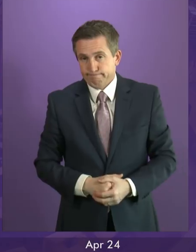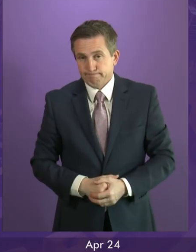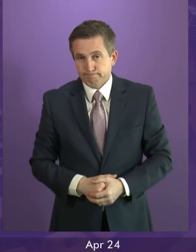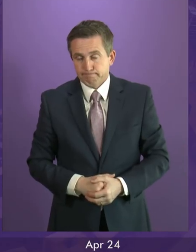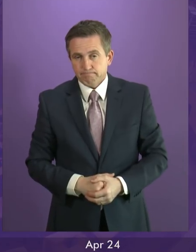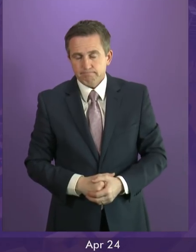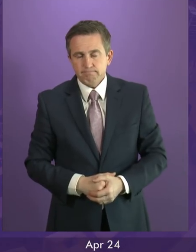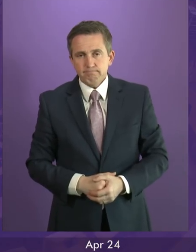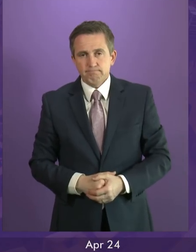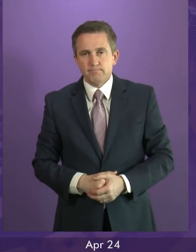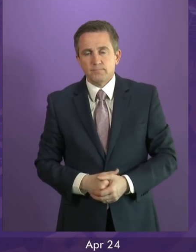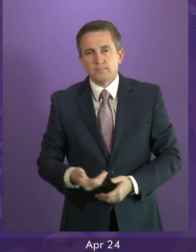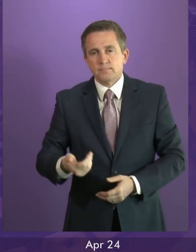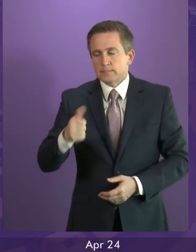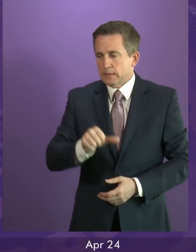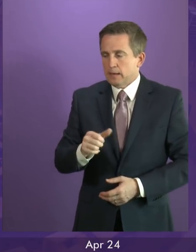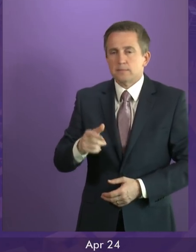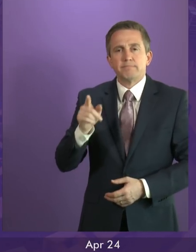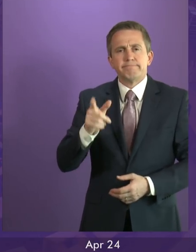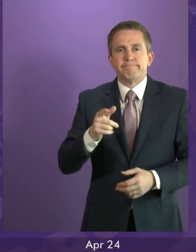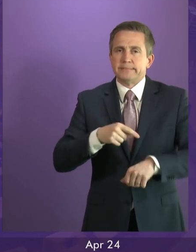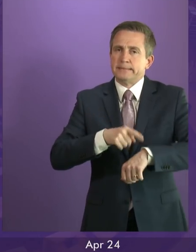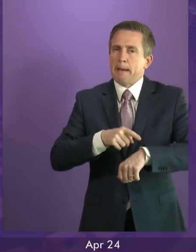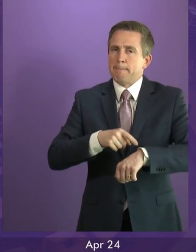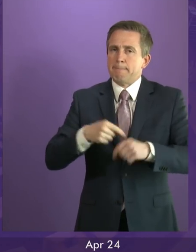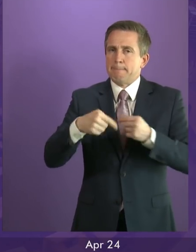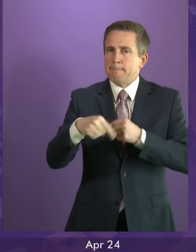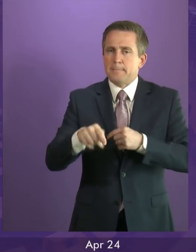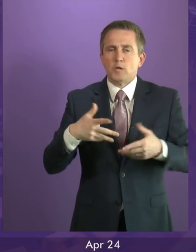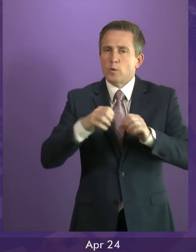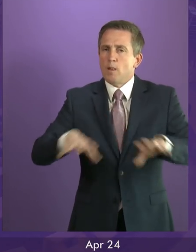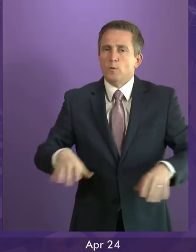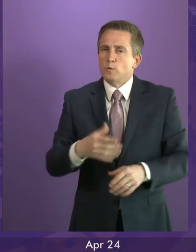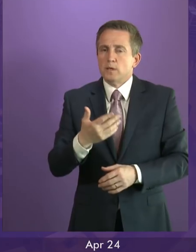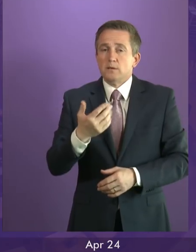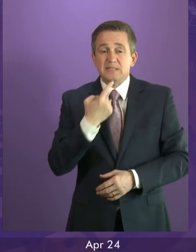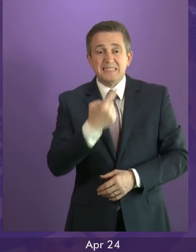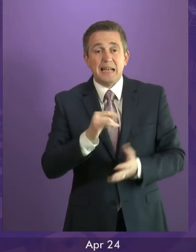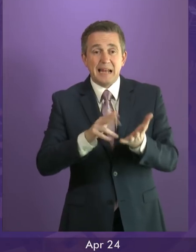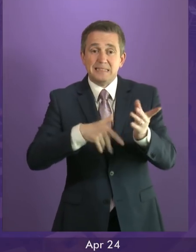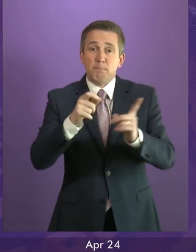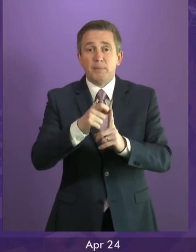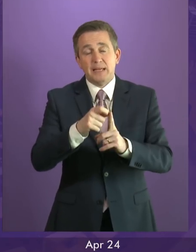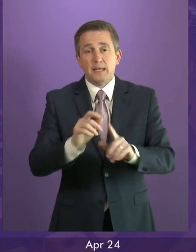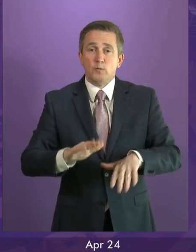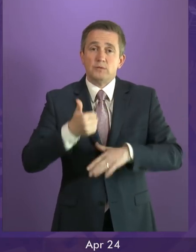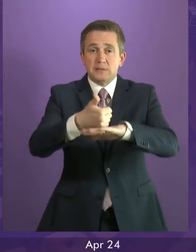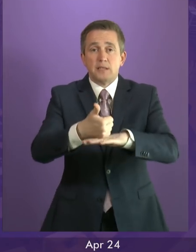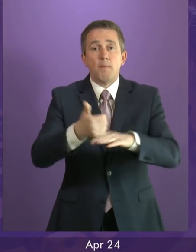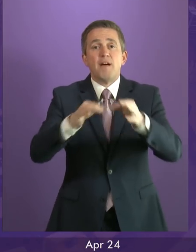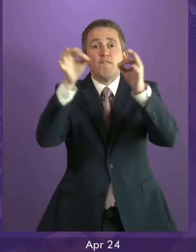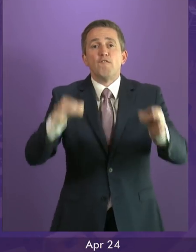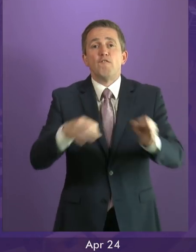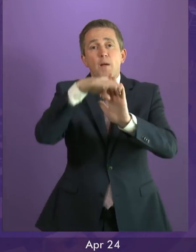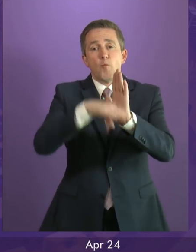by Neil Findlay. Thank you, Presenting Officer. We won't squander valuable time, the First Minister said. She also said that her Government will shortly introduce a framework bill into this